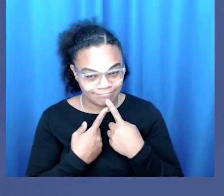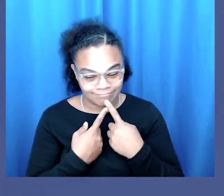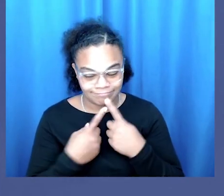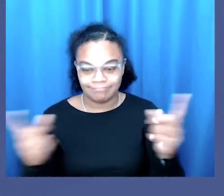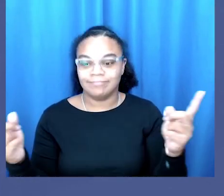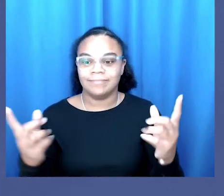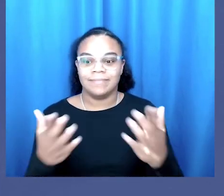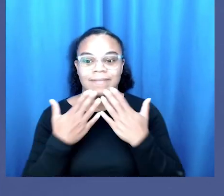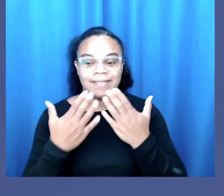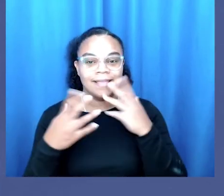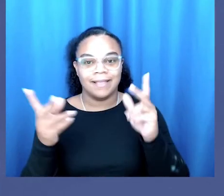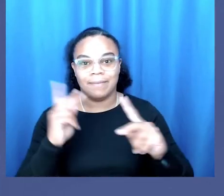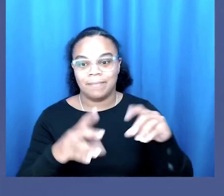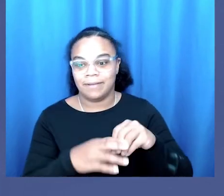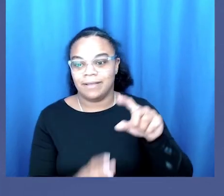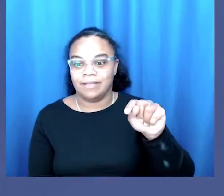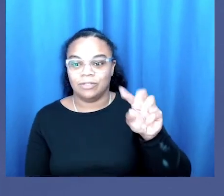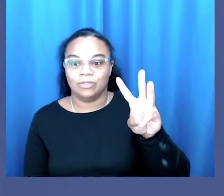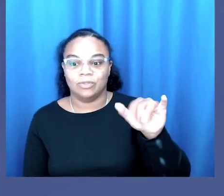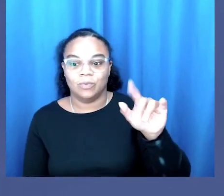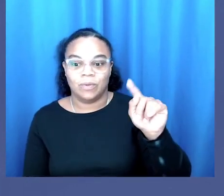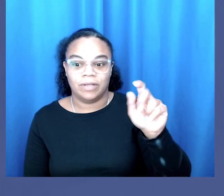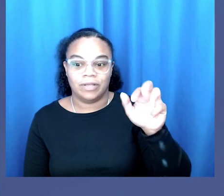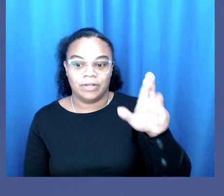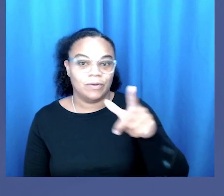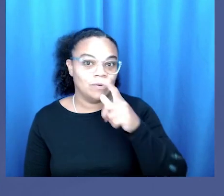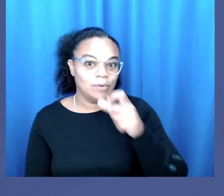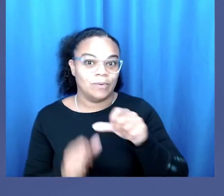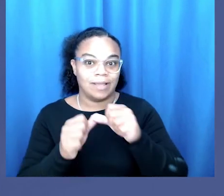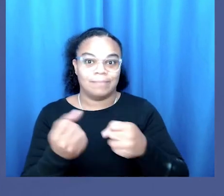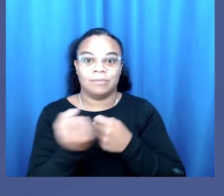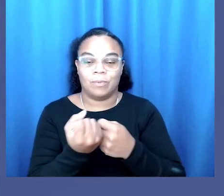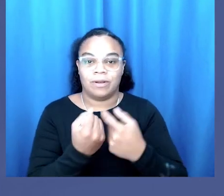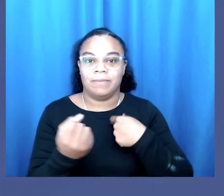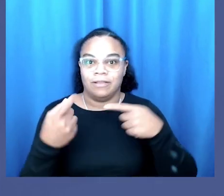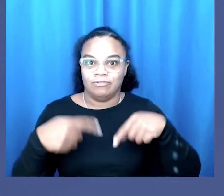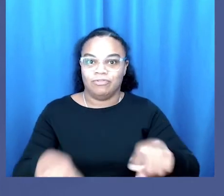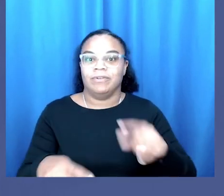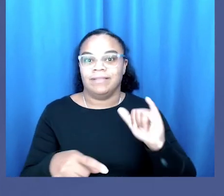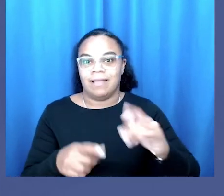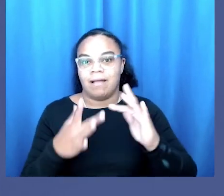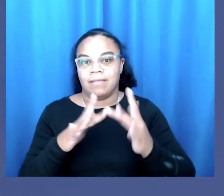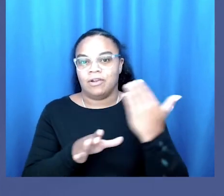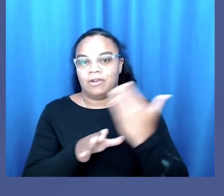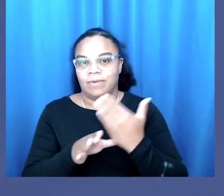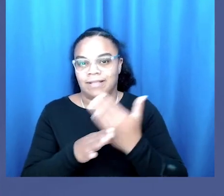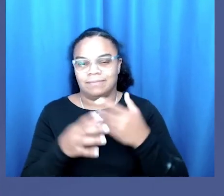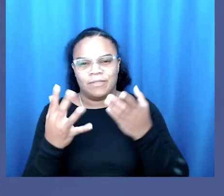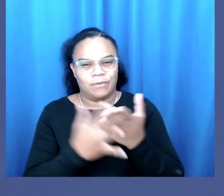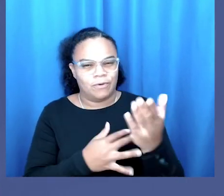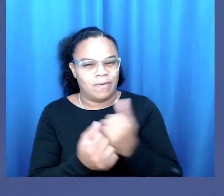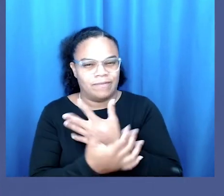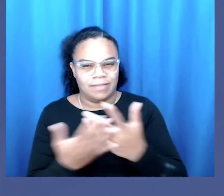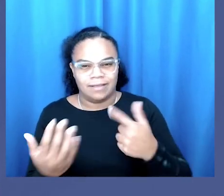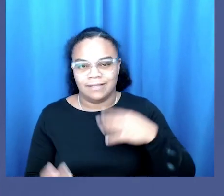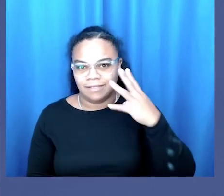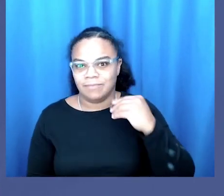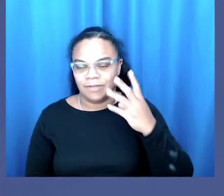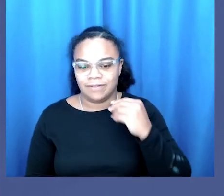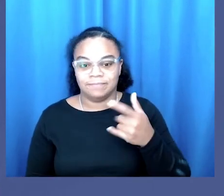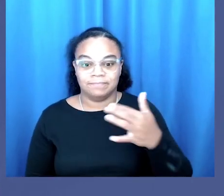thank um some of the people on twitter who kept supporting me throughout the online harassment and all the things that I was experiencing